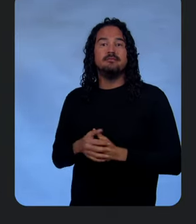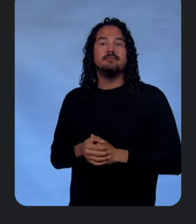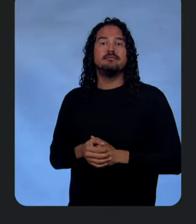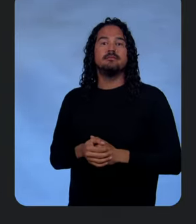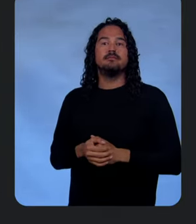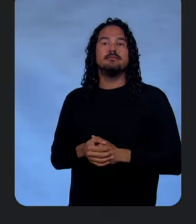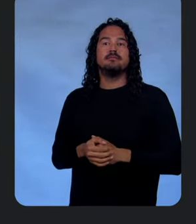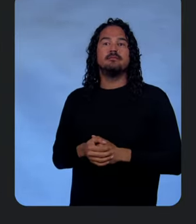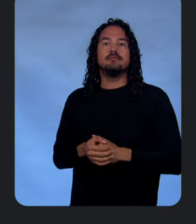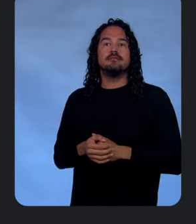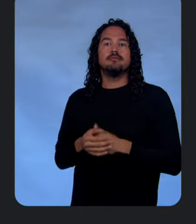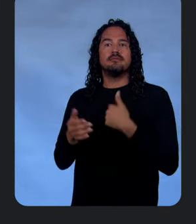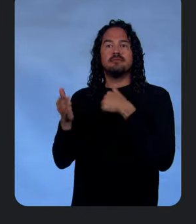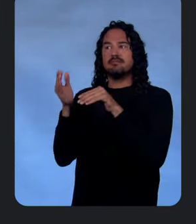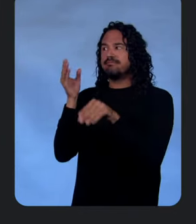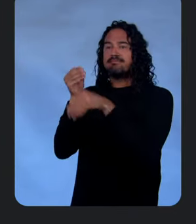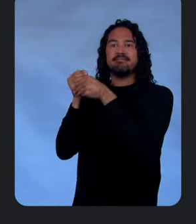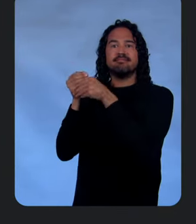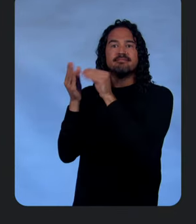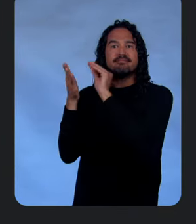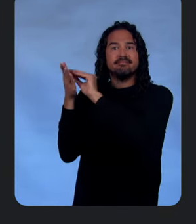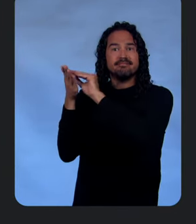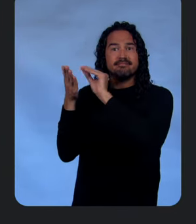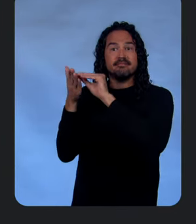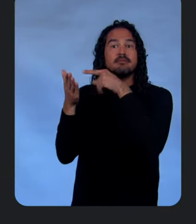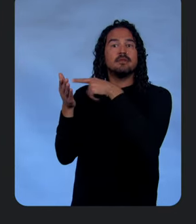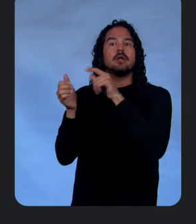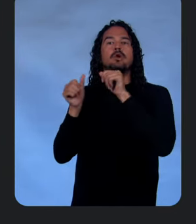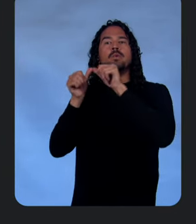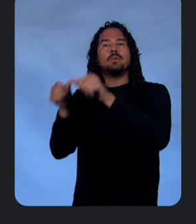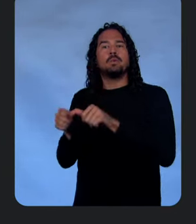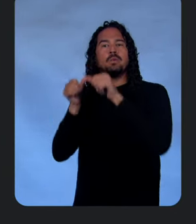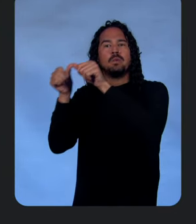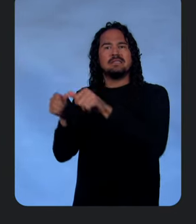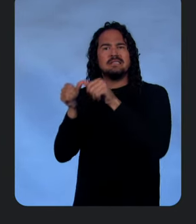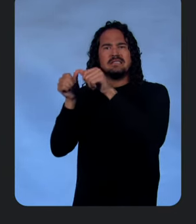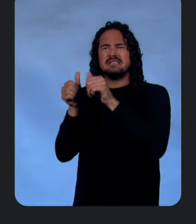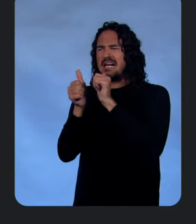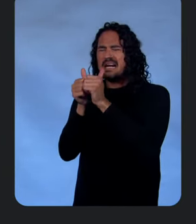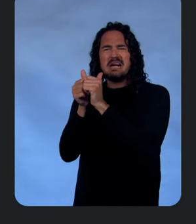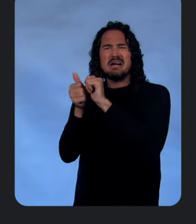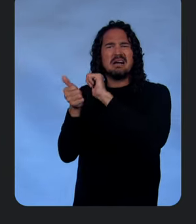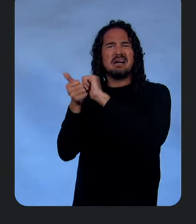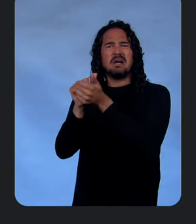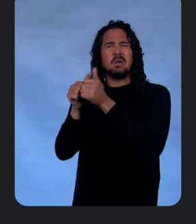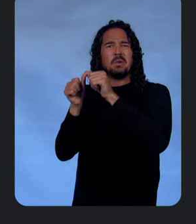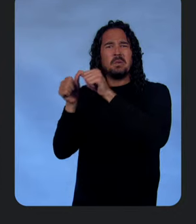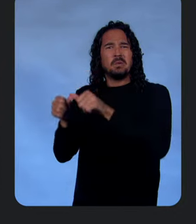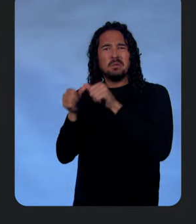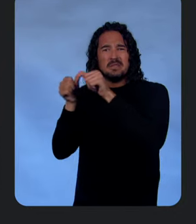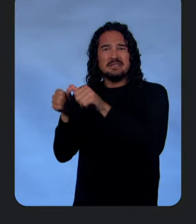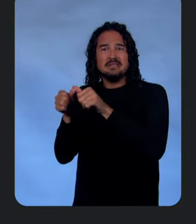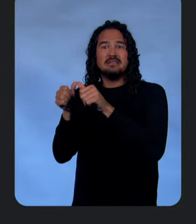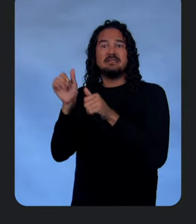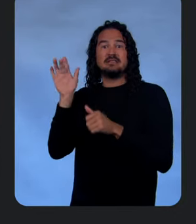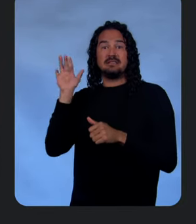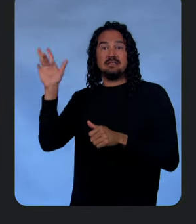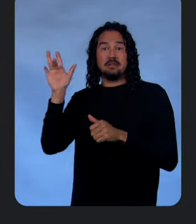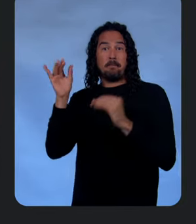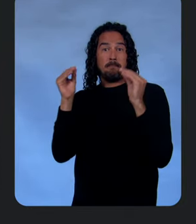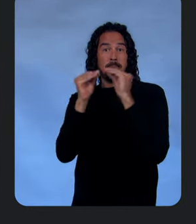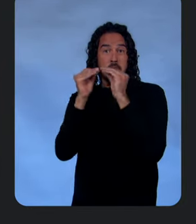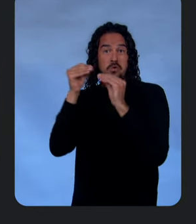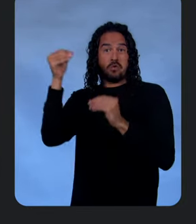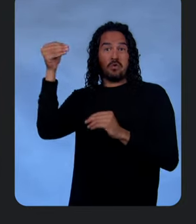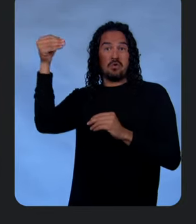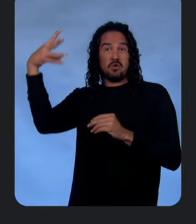things. And now what I'm going to do is turn this into a continuous query. And for that, the first thing we're going to do is come over to more. We're going to